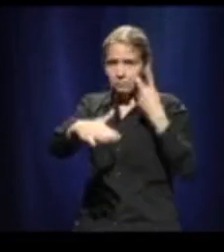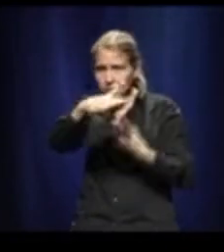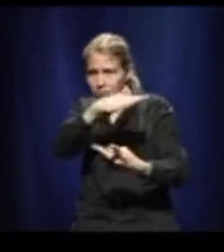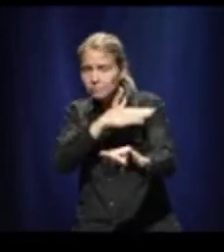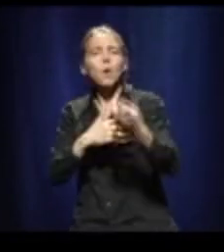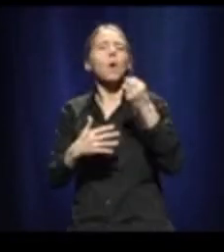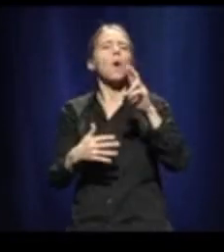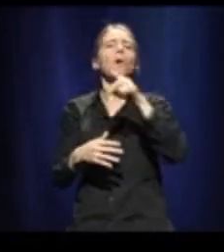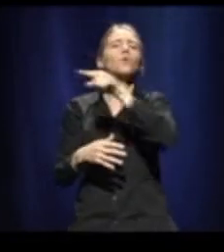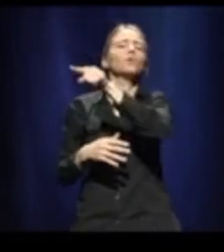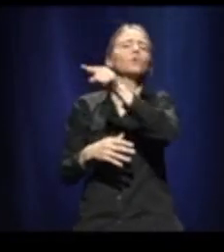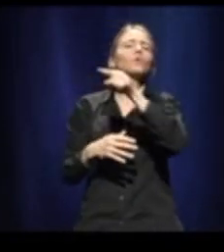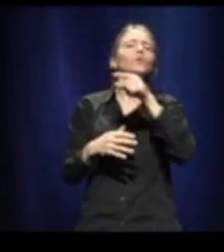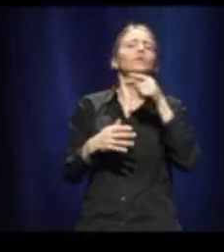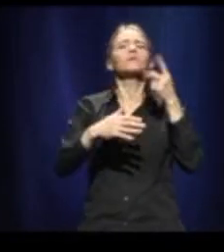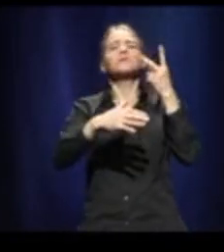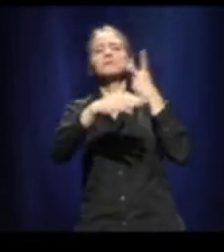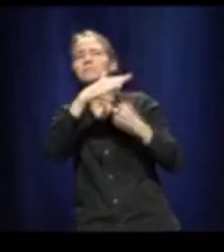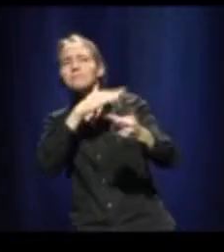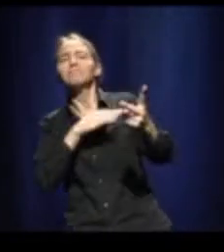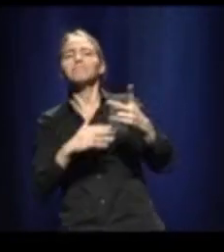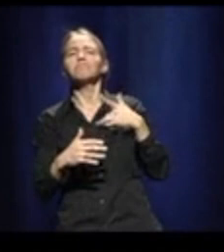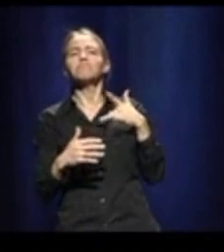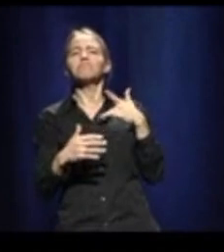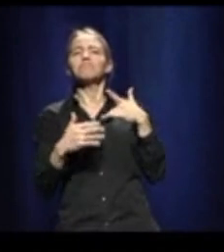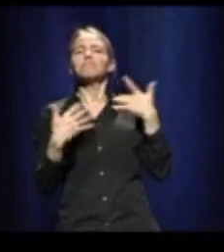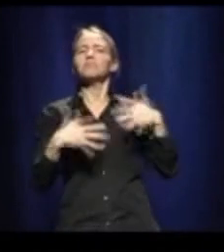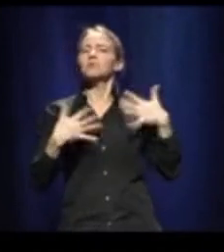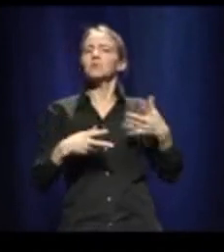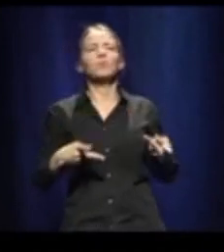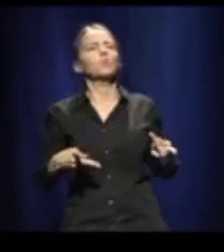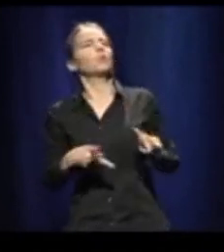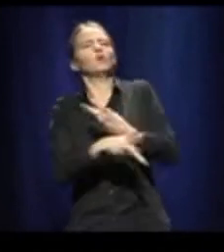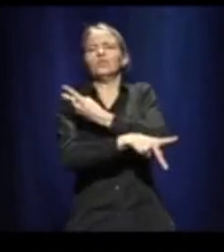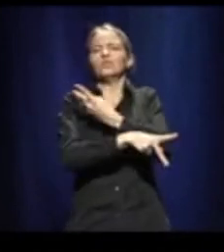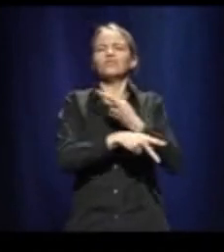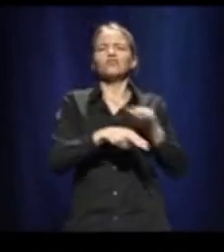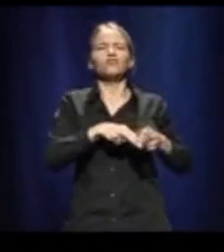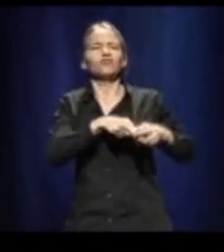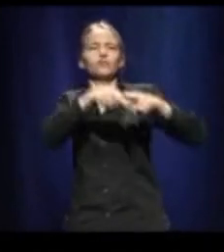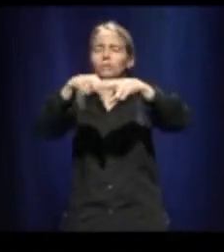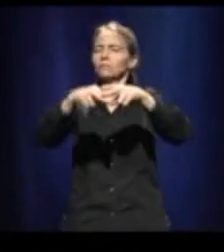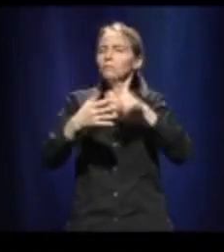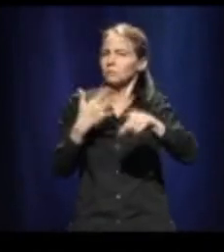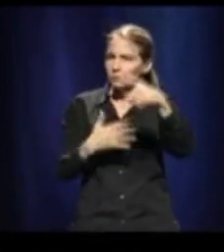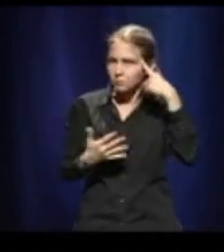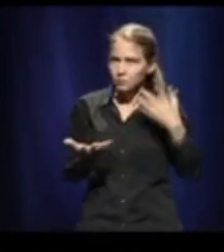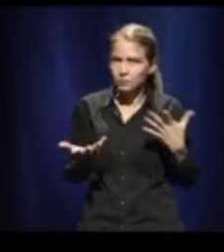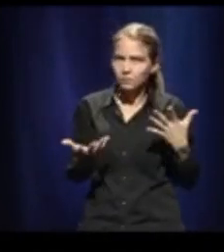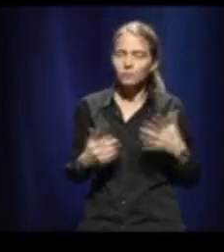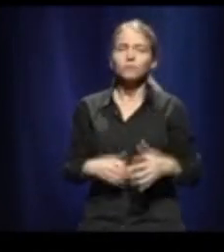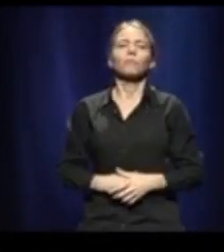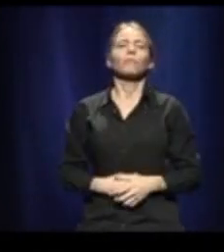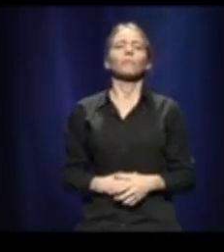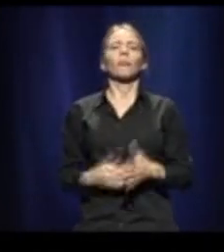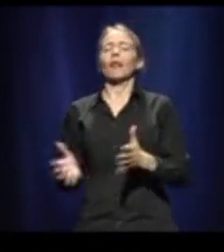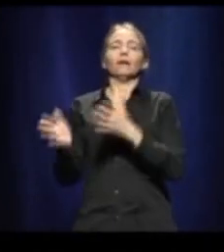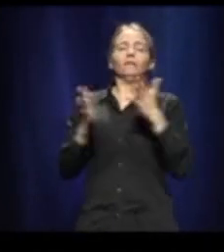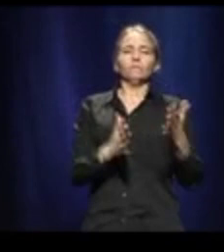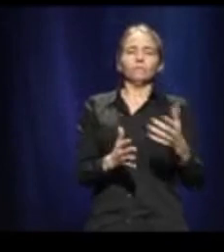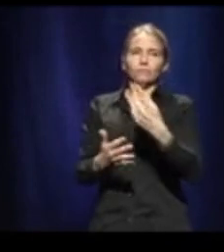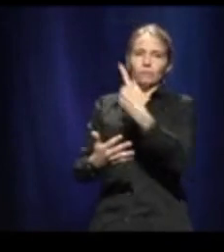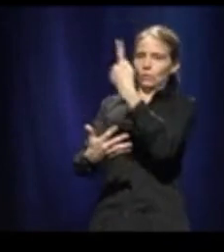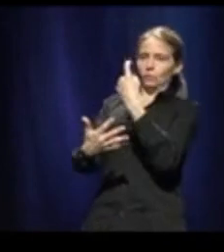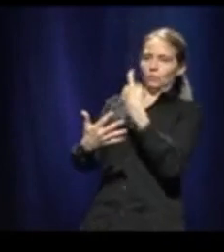to sort of forecast how bad it could get? Well, I'll start with the last part of your question. The forecast is